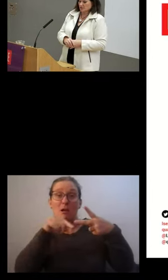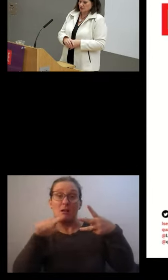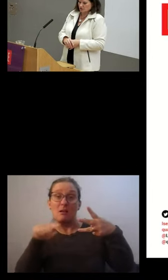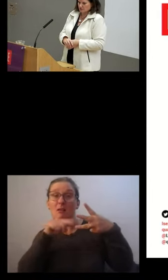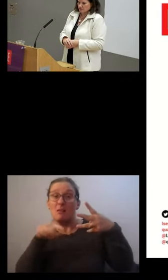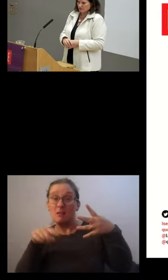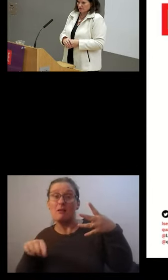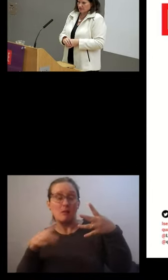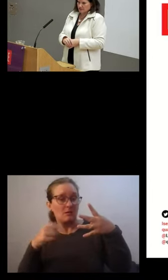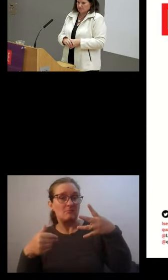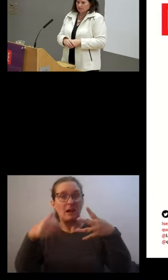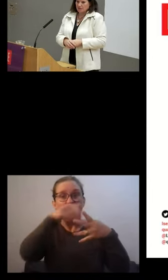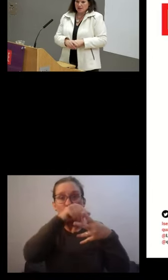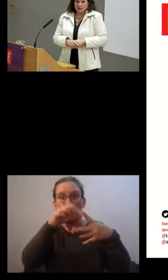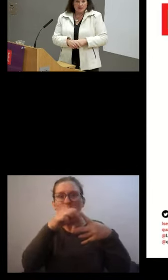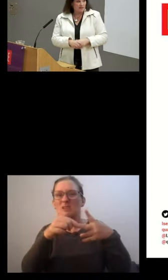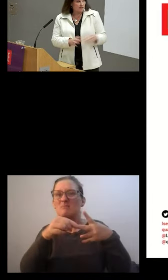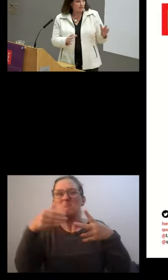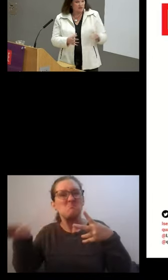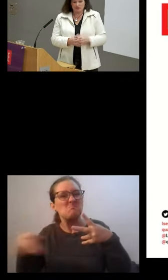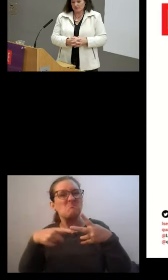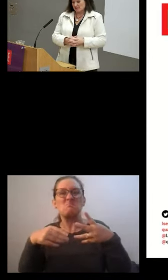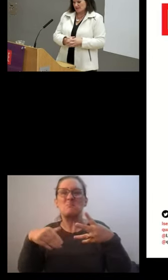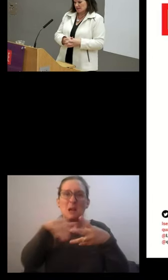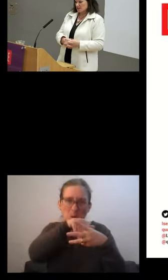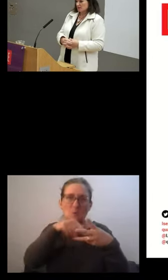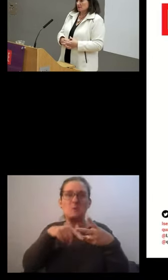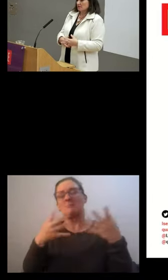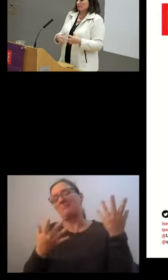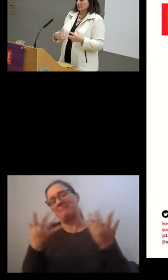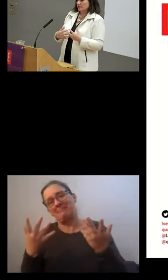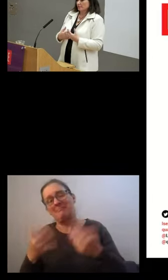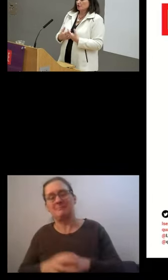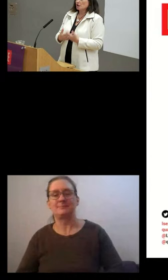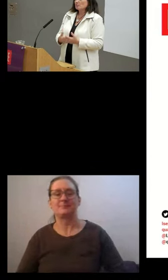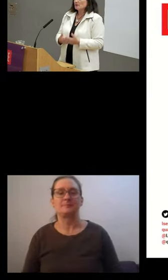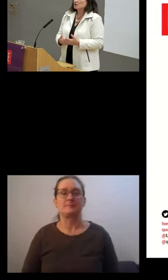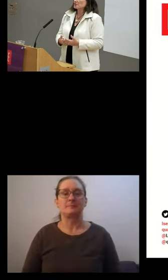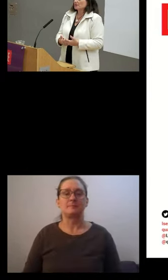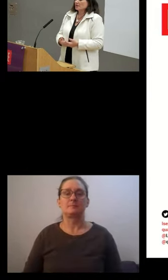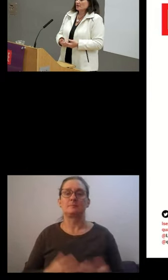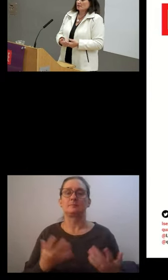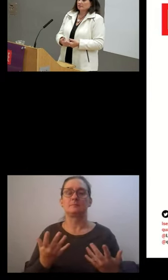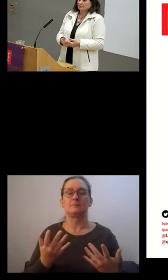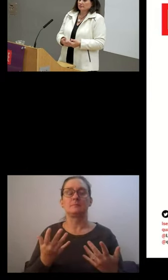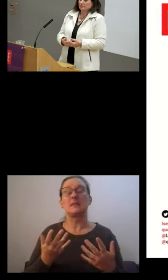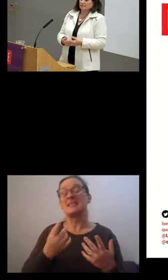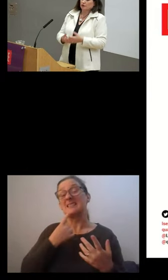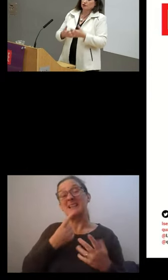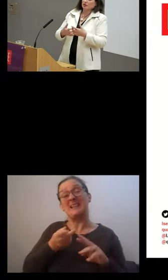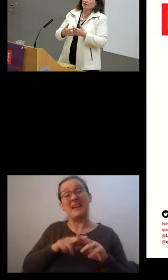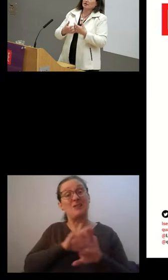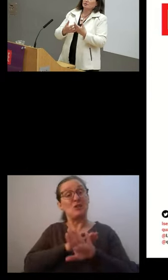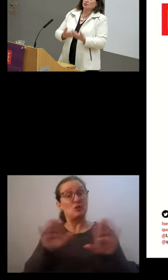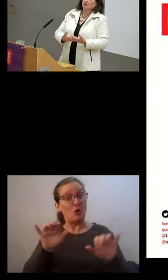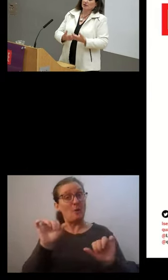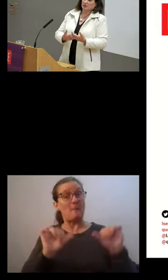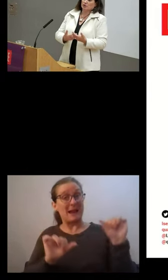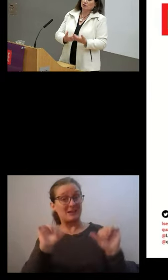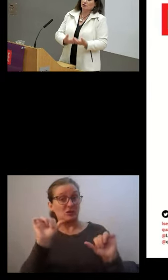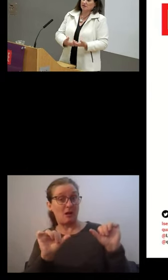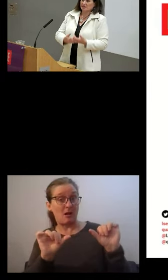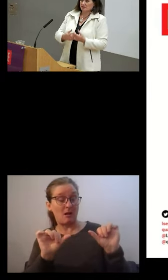this with administrative data. Everybody's already said, if we don't measure something, not only can